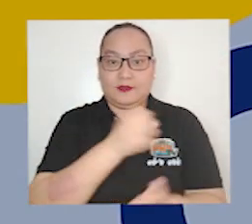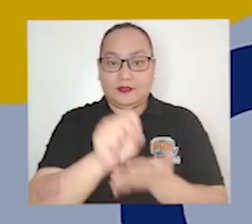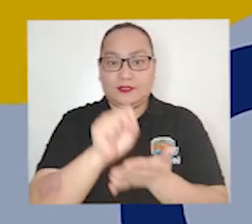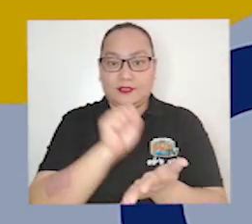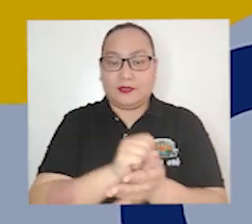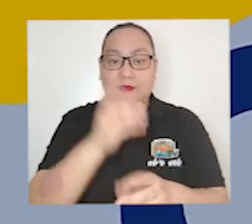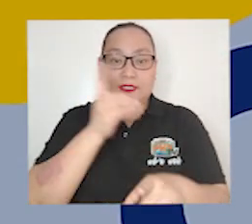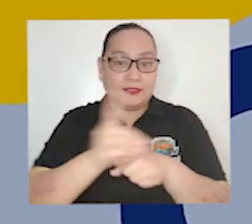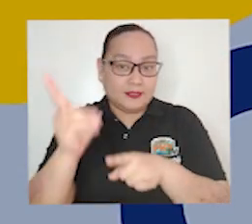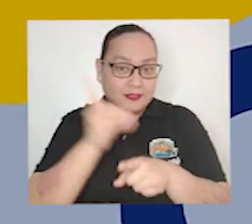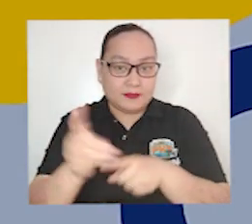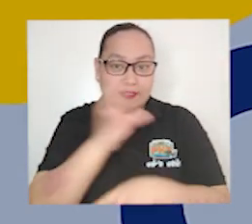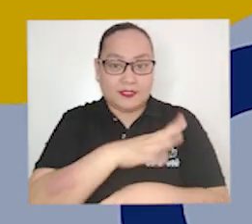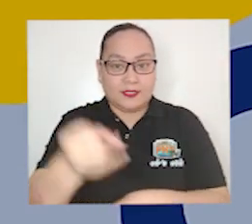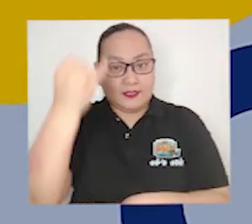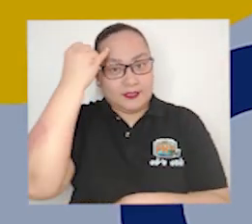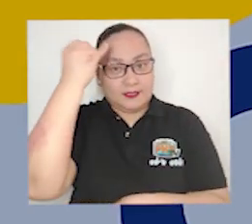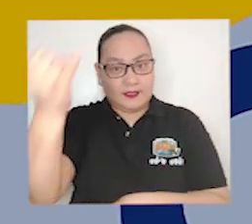This